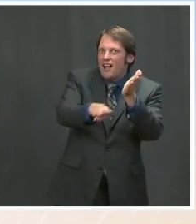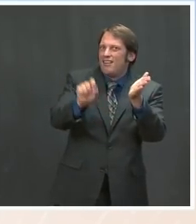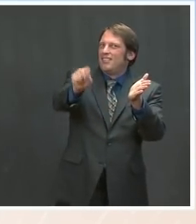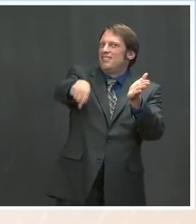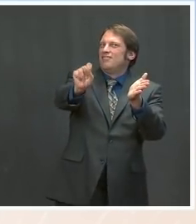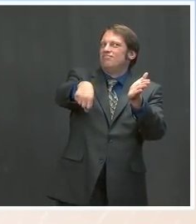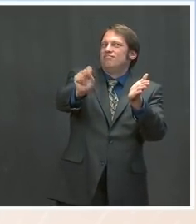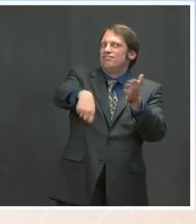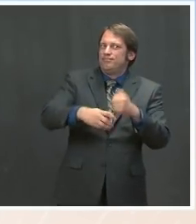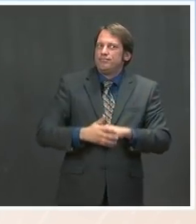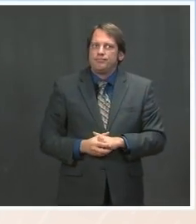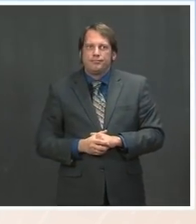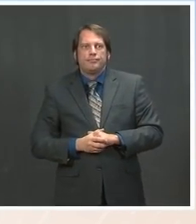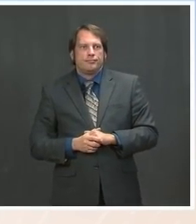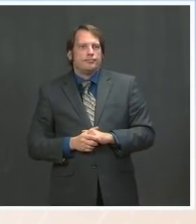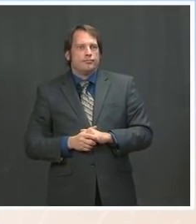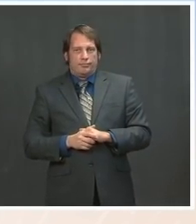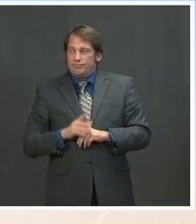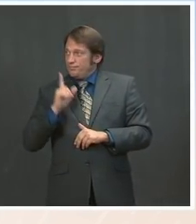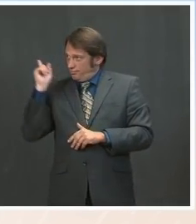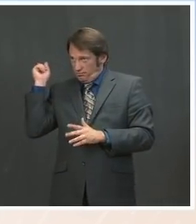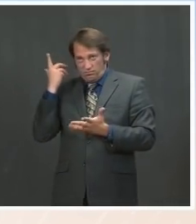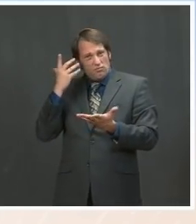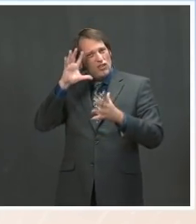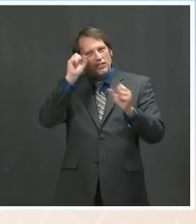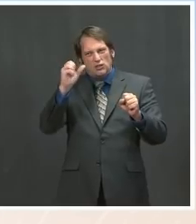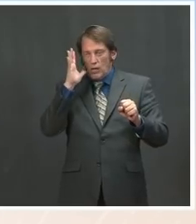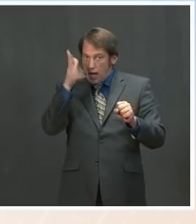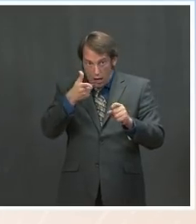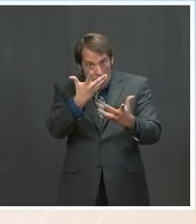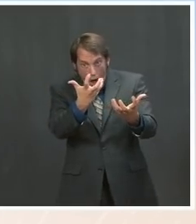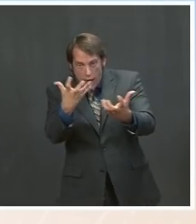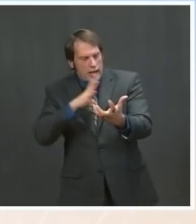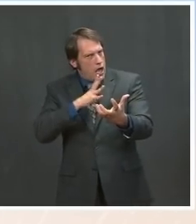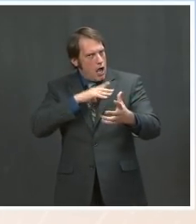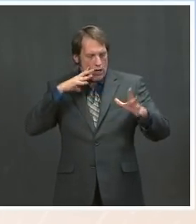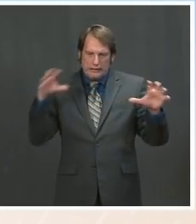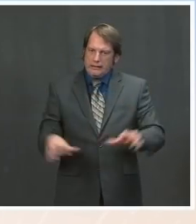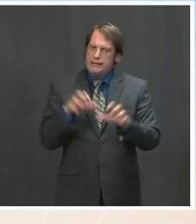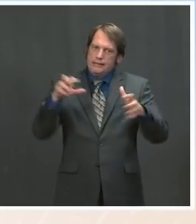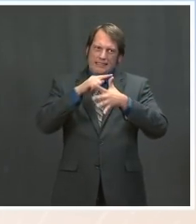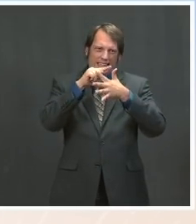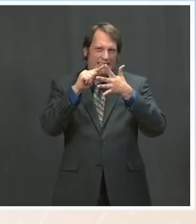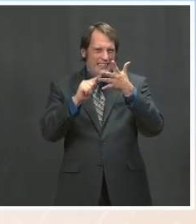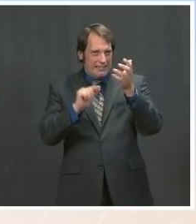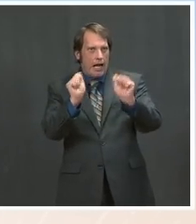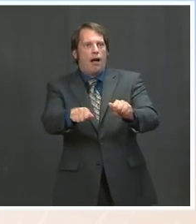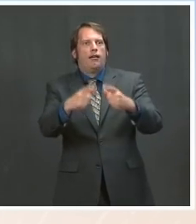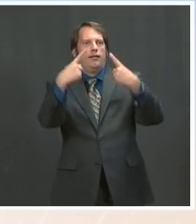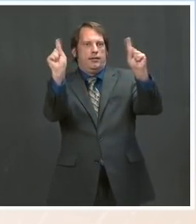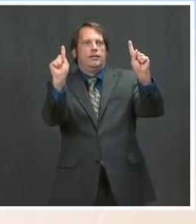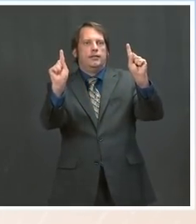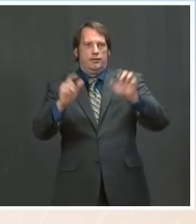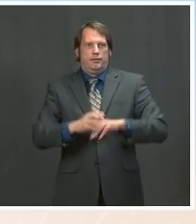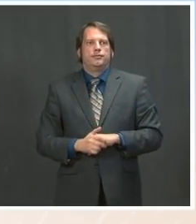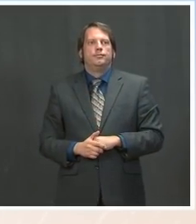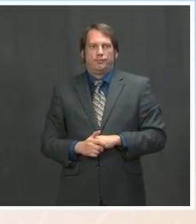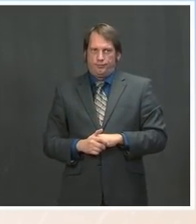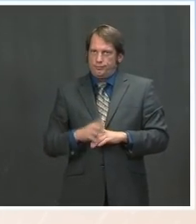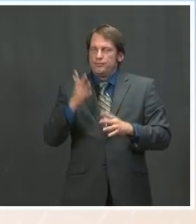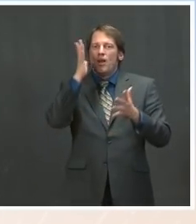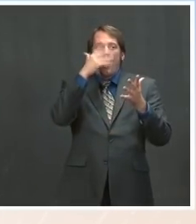will use every lever he can to get it done. But I wouldn't confuse public speeches for what actions or commitment